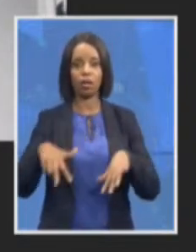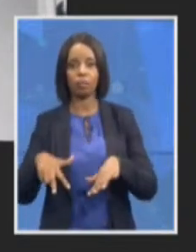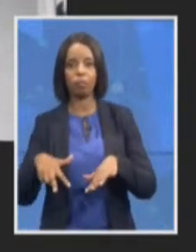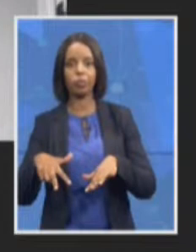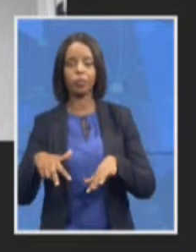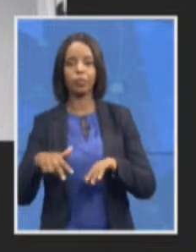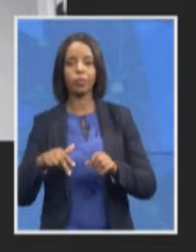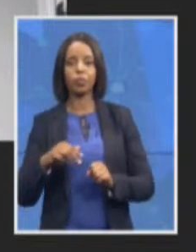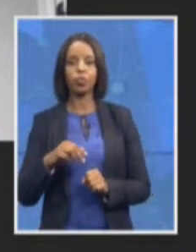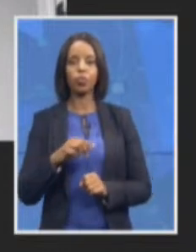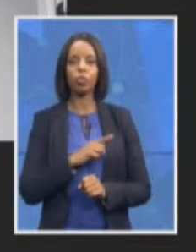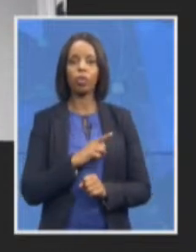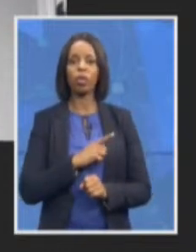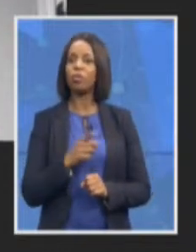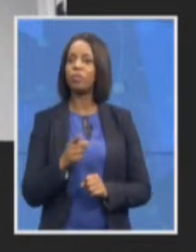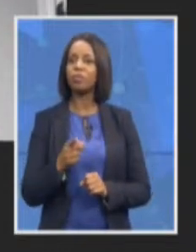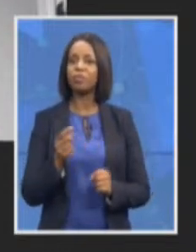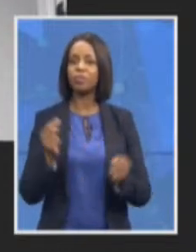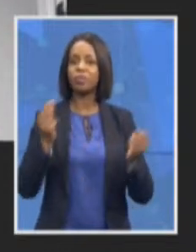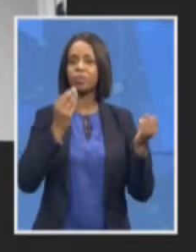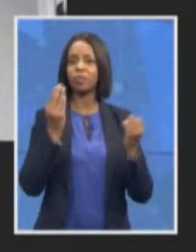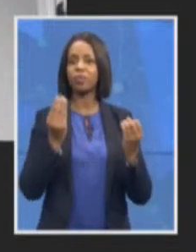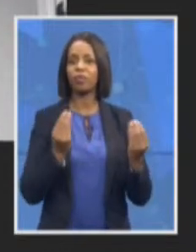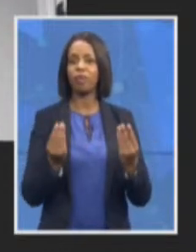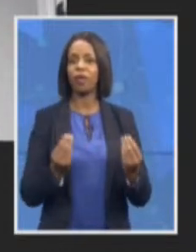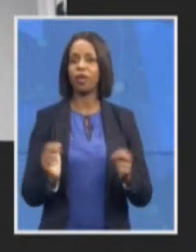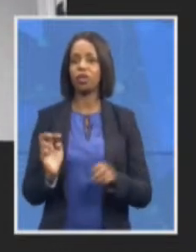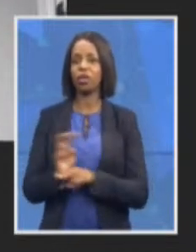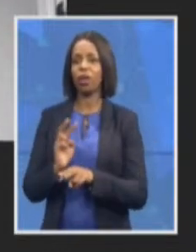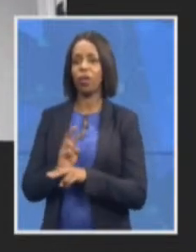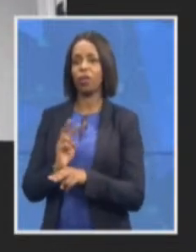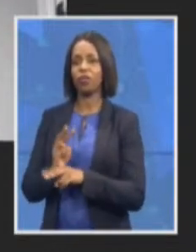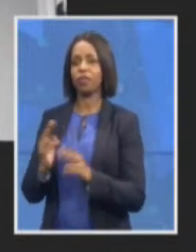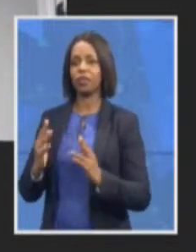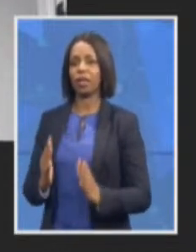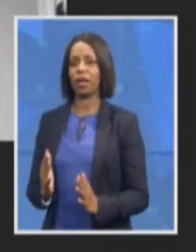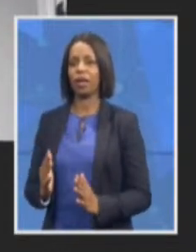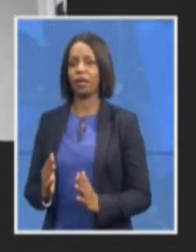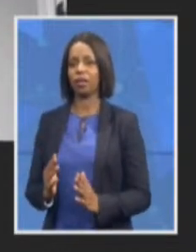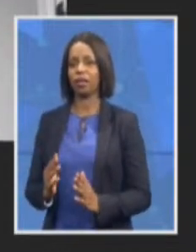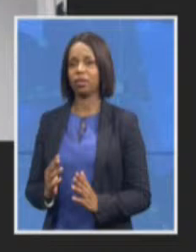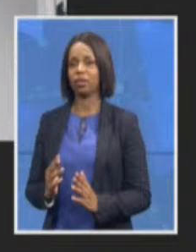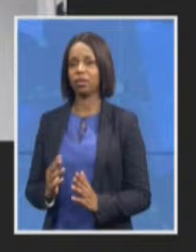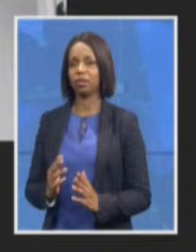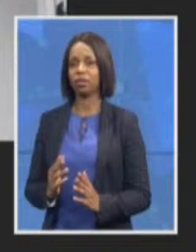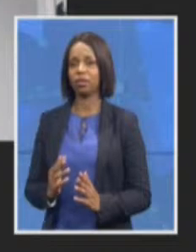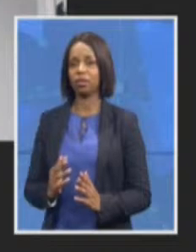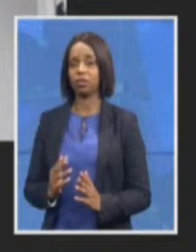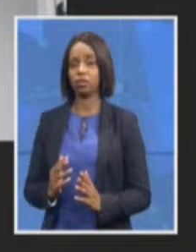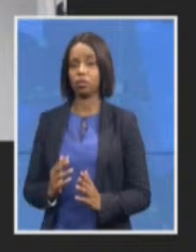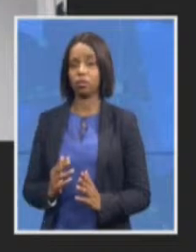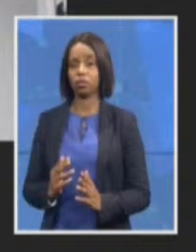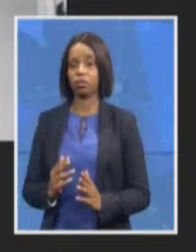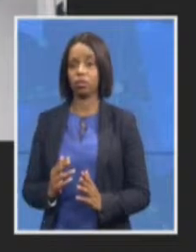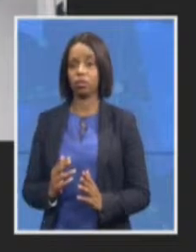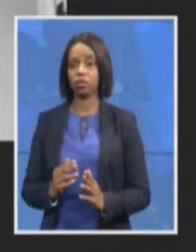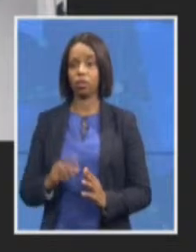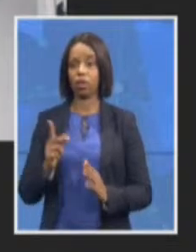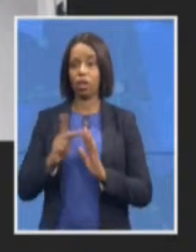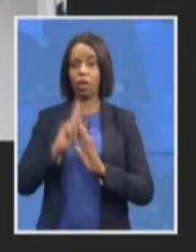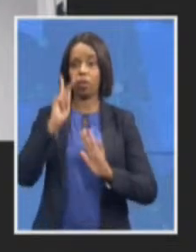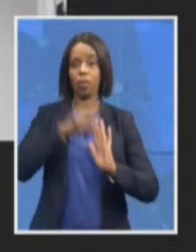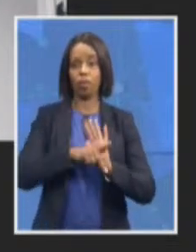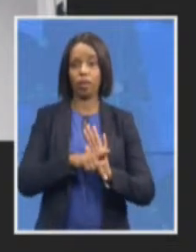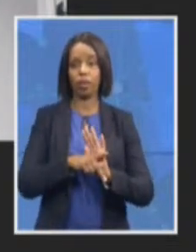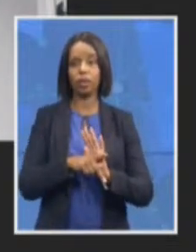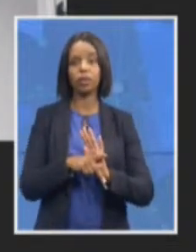officer was murdered in an apparent hit murder wasn't that very